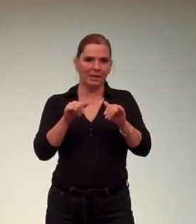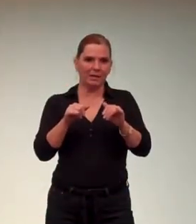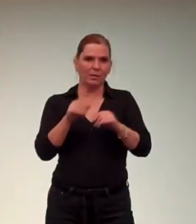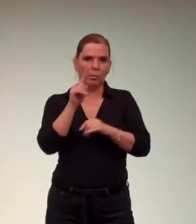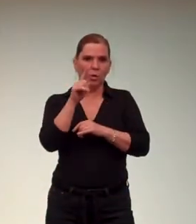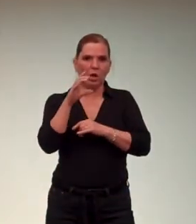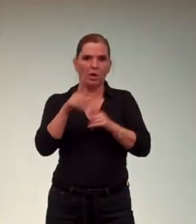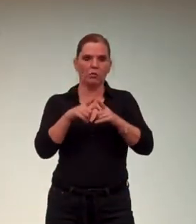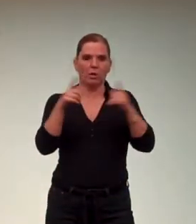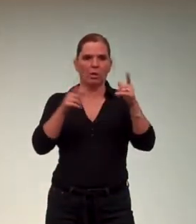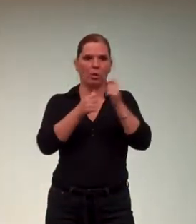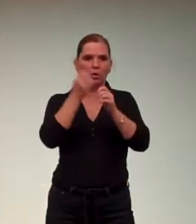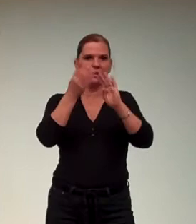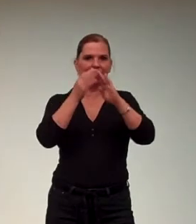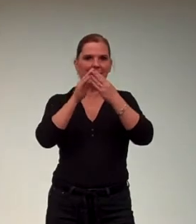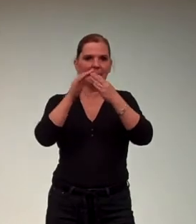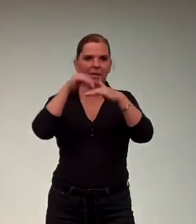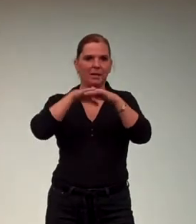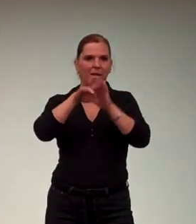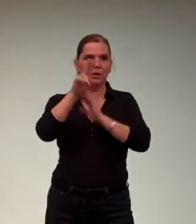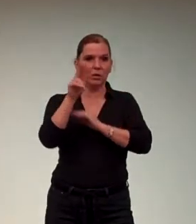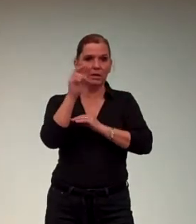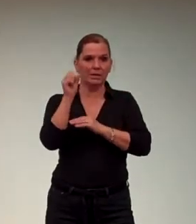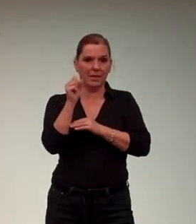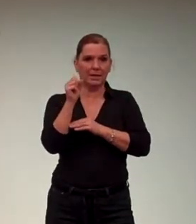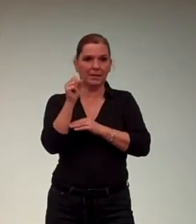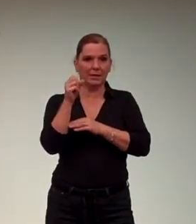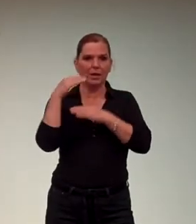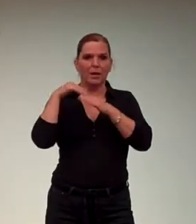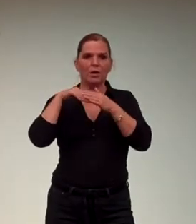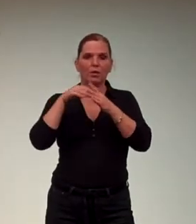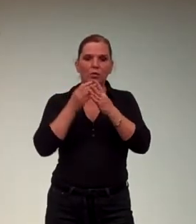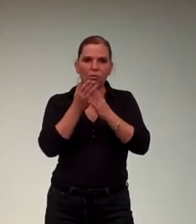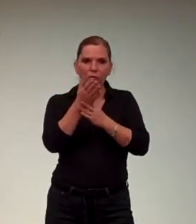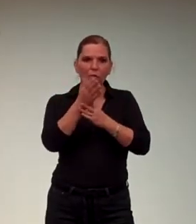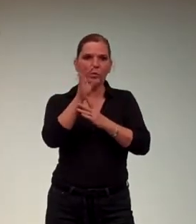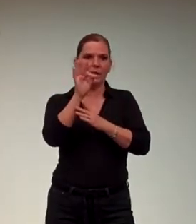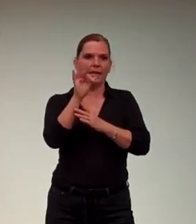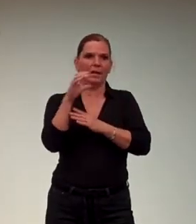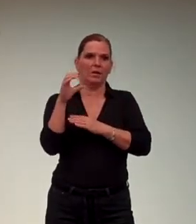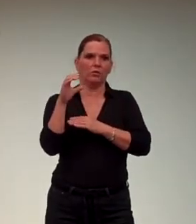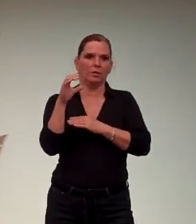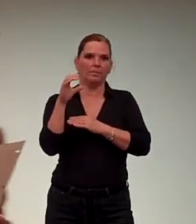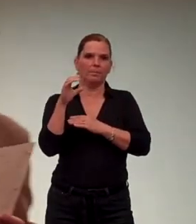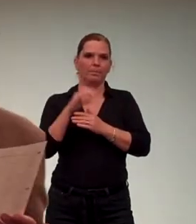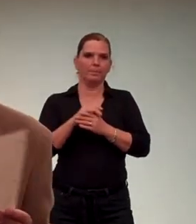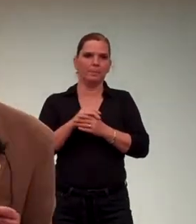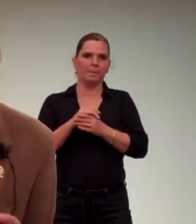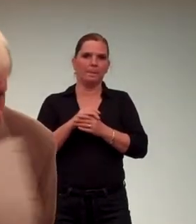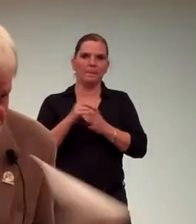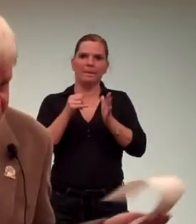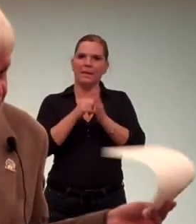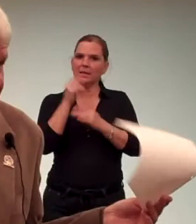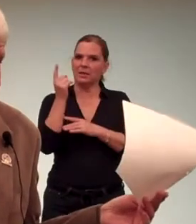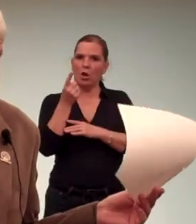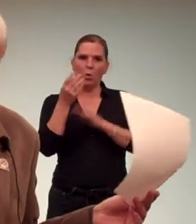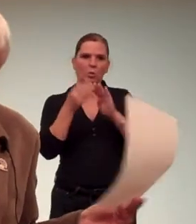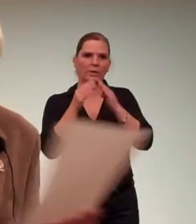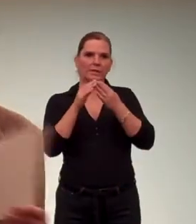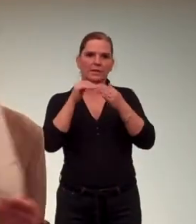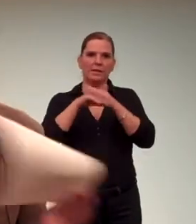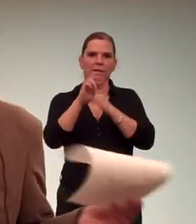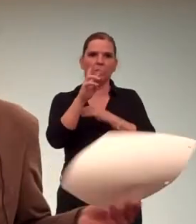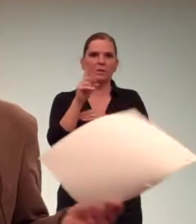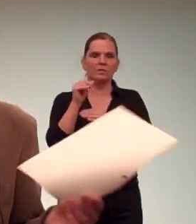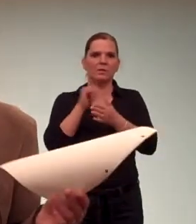100 largest cities in the United States through 1900. It's the only city in